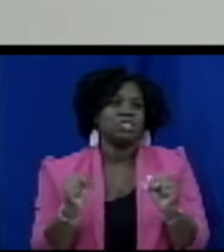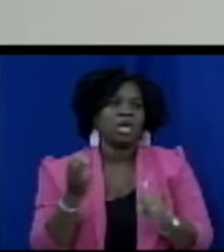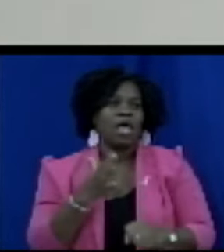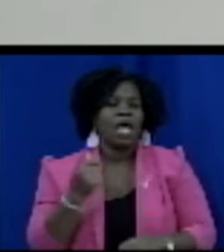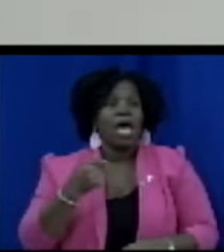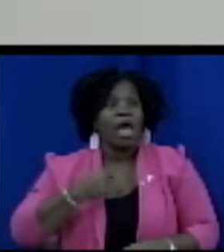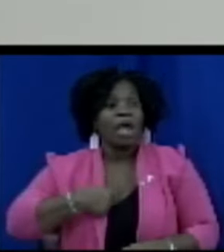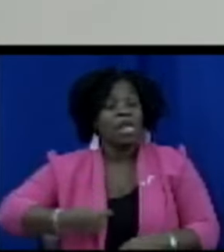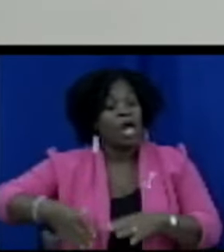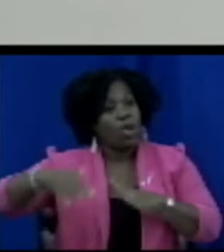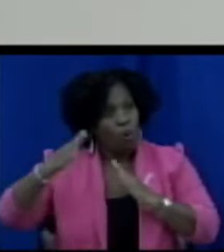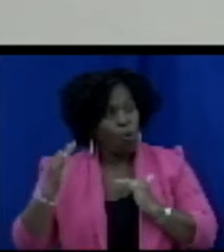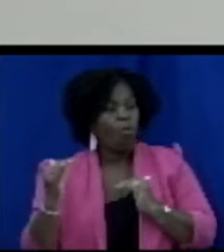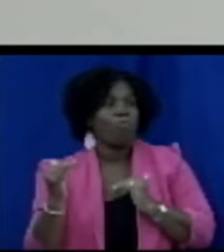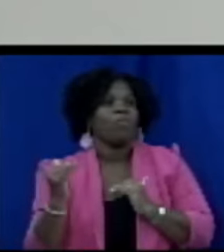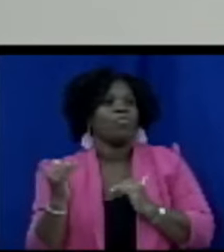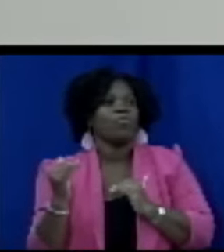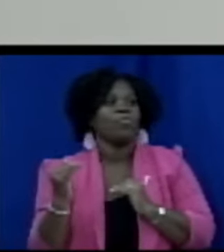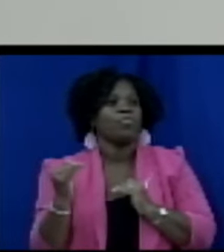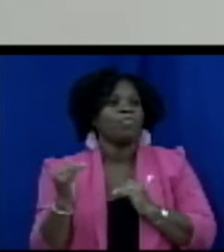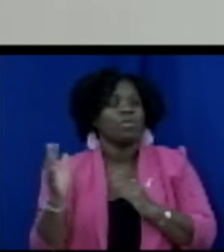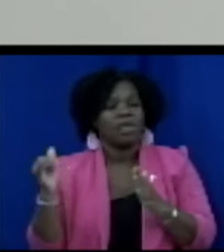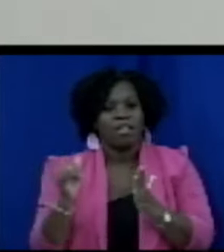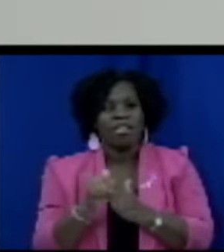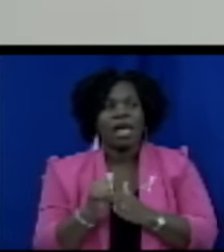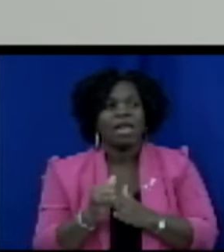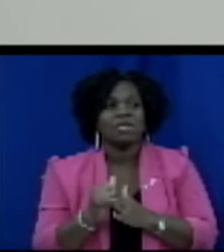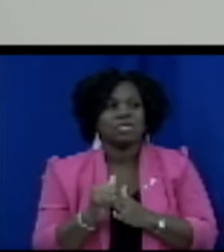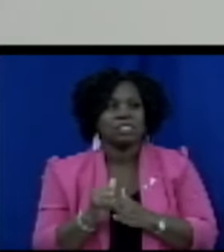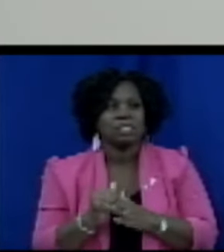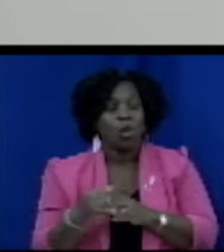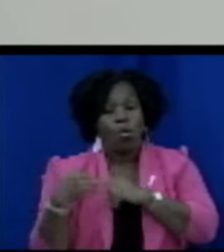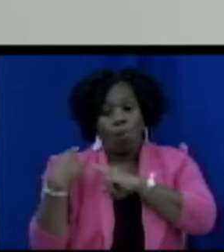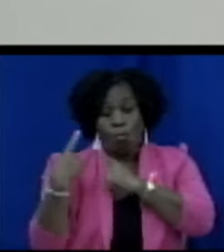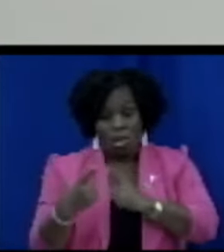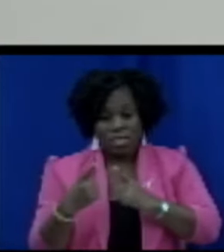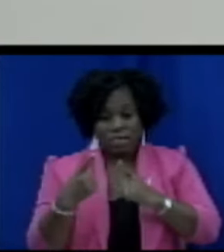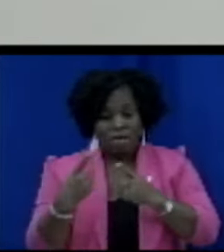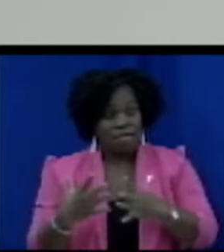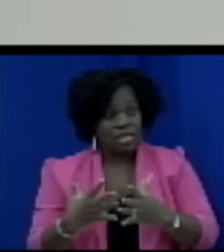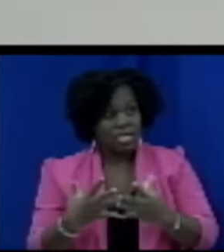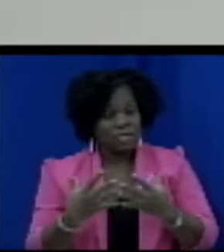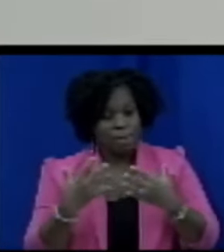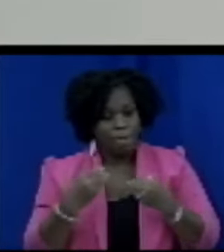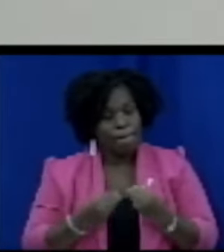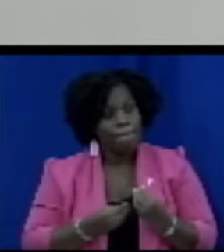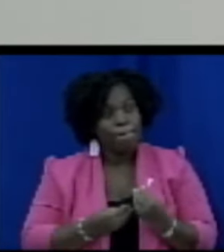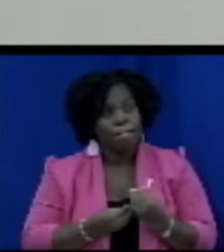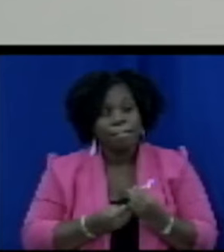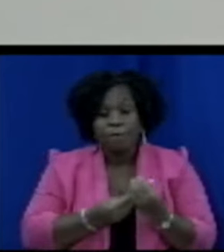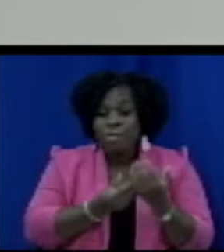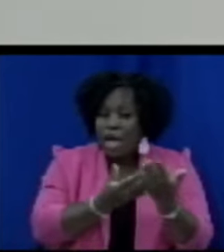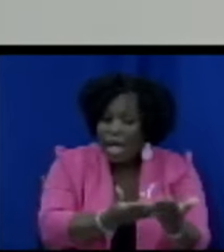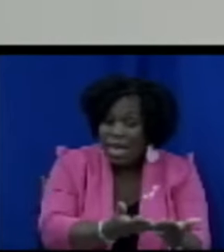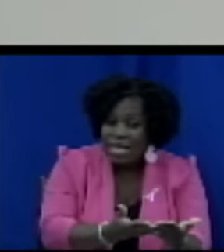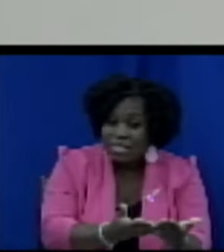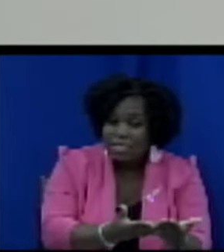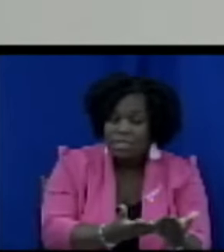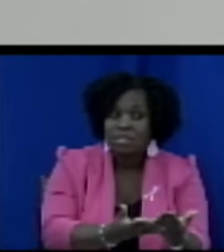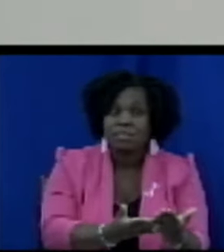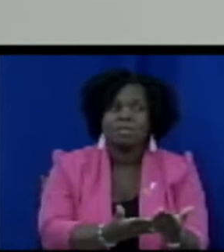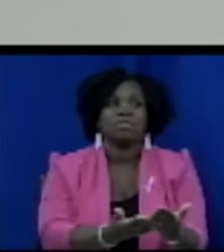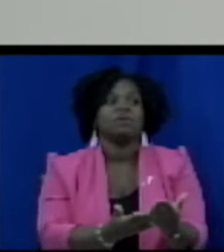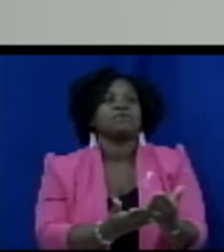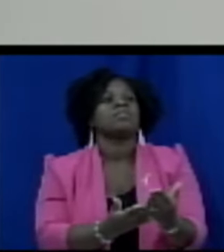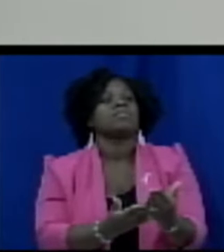hopeful Madam Speaker that once the bill is passed once the board is constituted